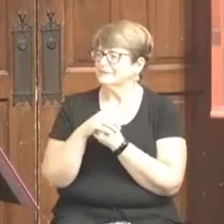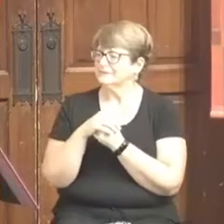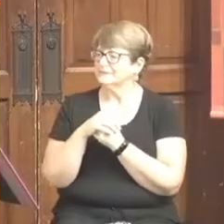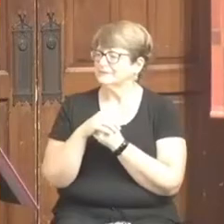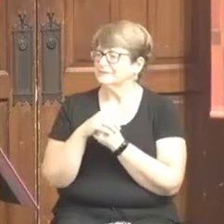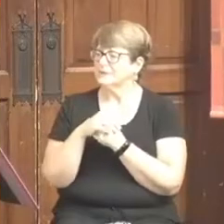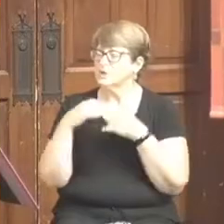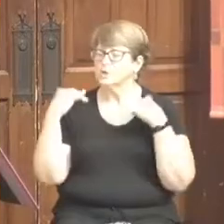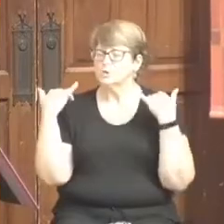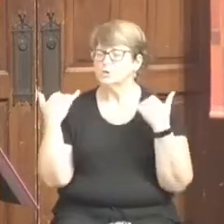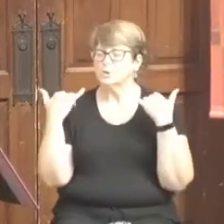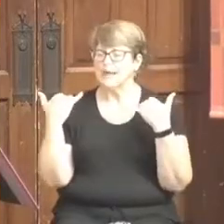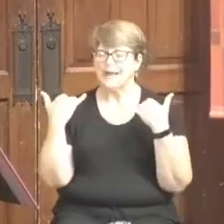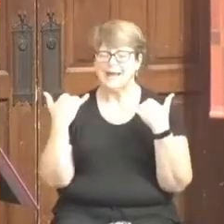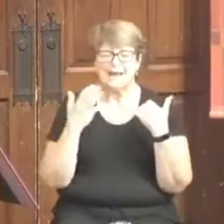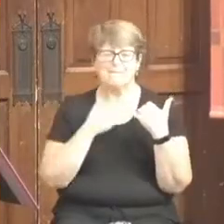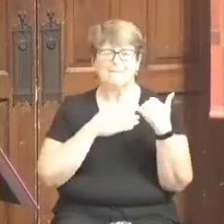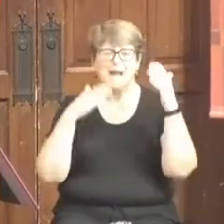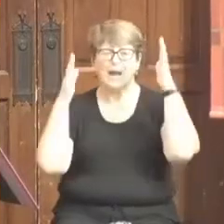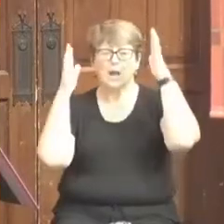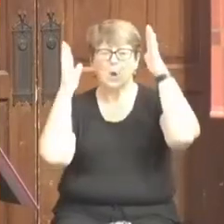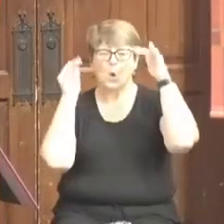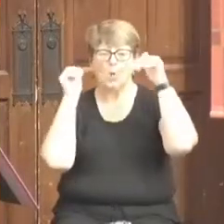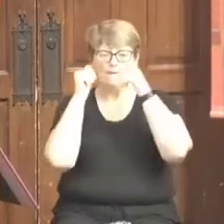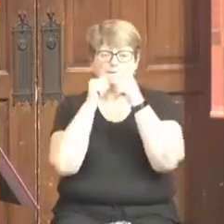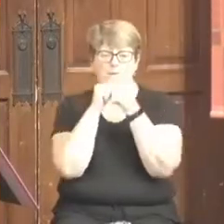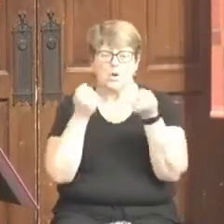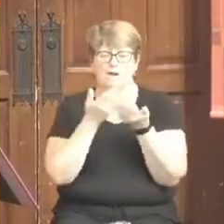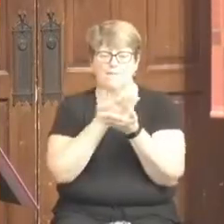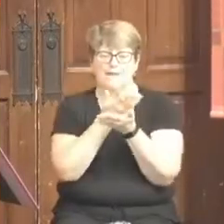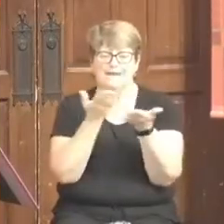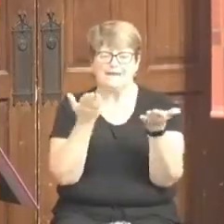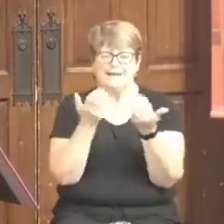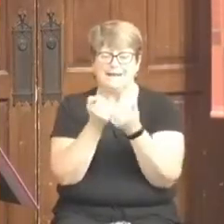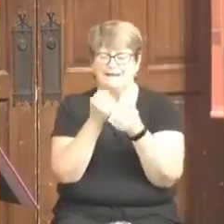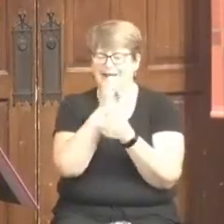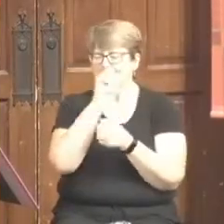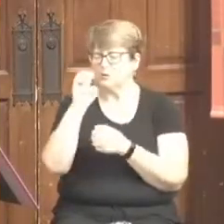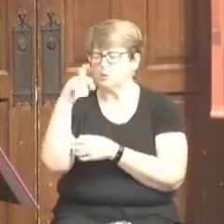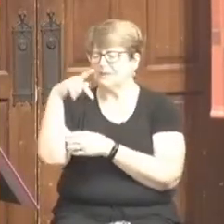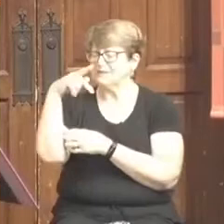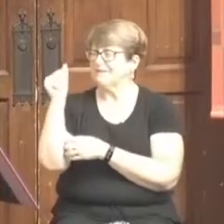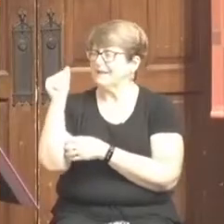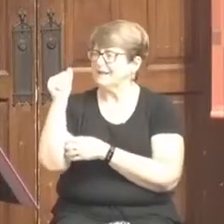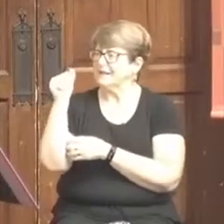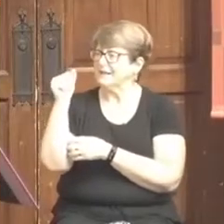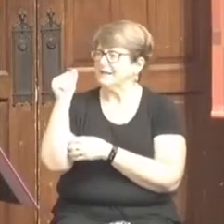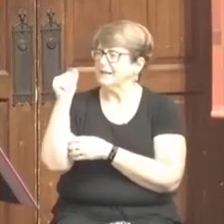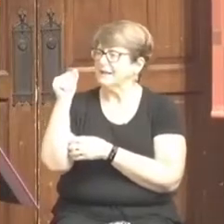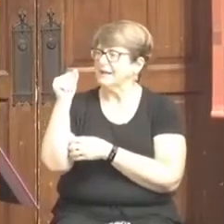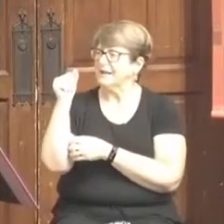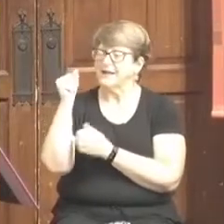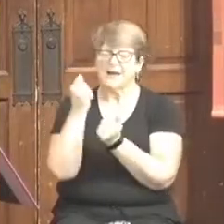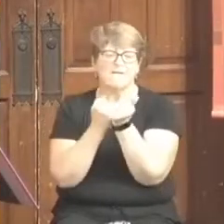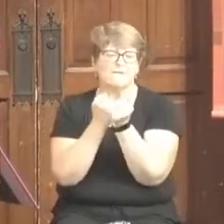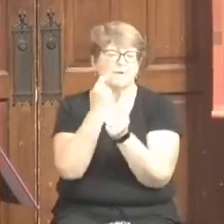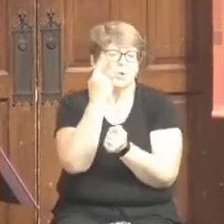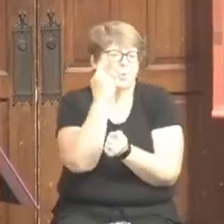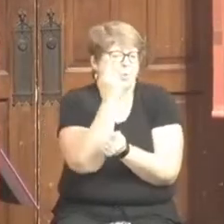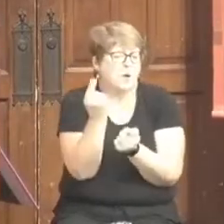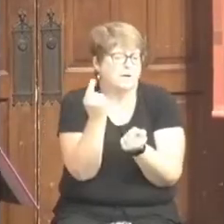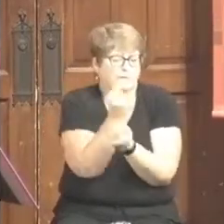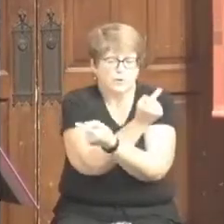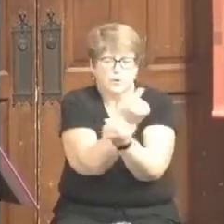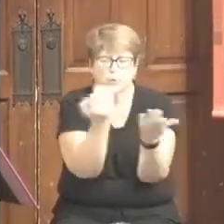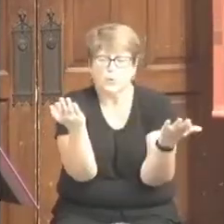Today, my hope for laity in the Eastern Pennsylvania Conference is that every one of